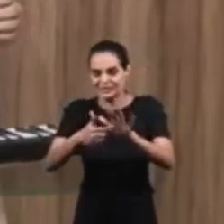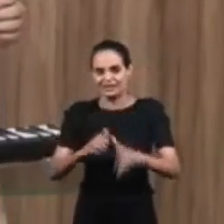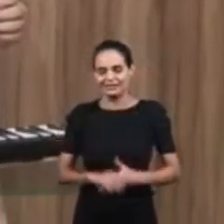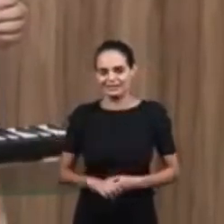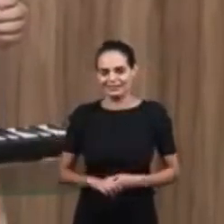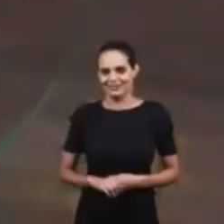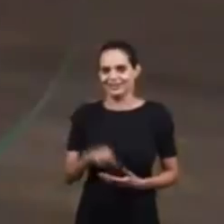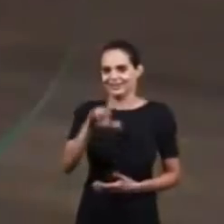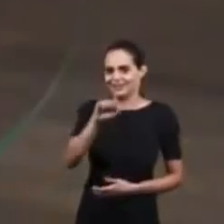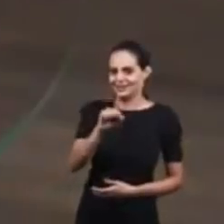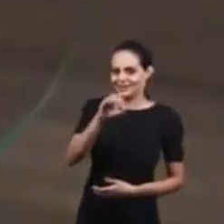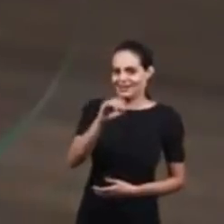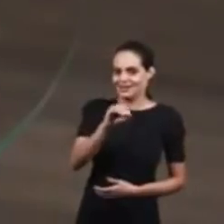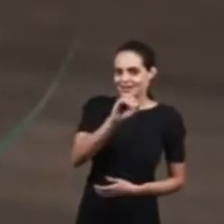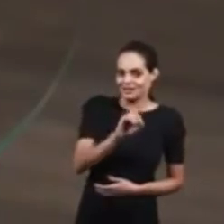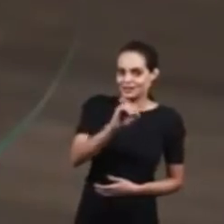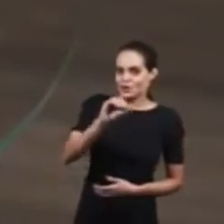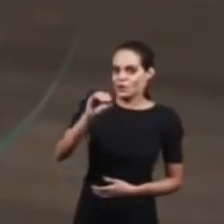Sol